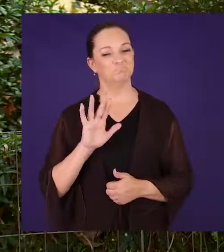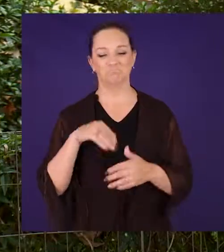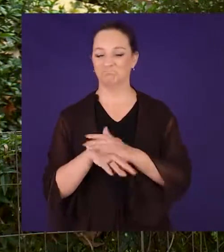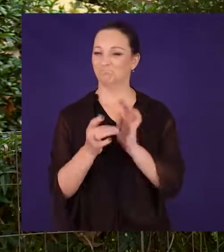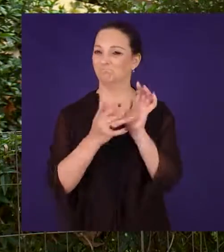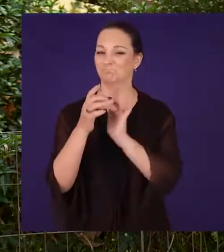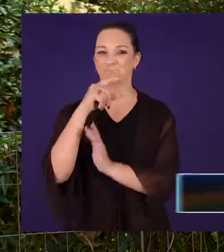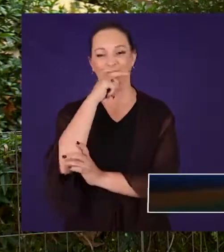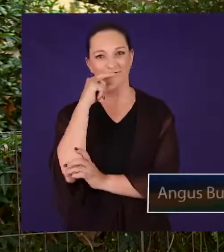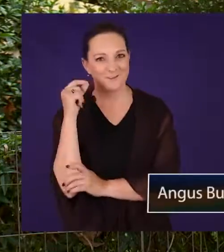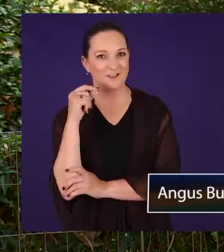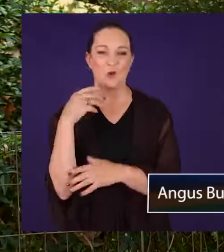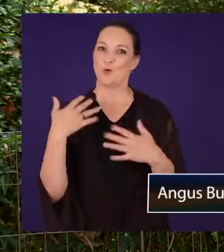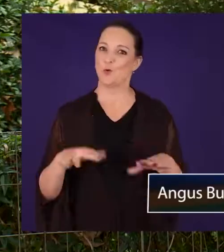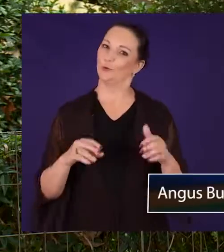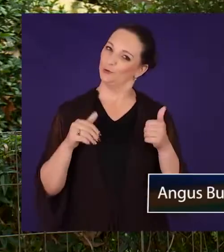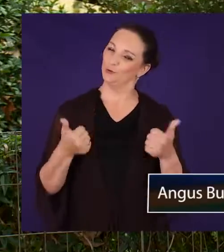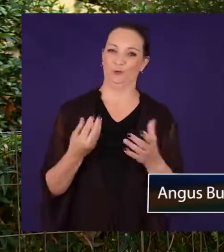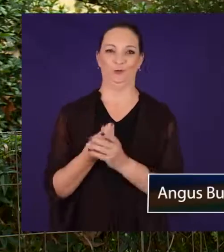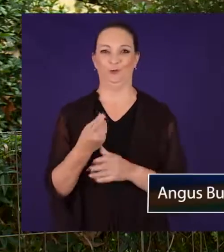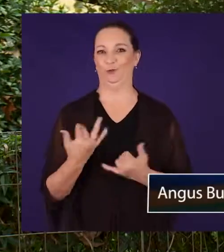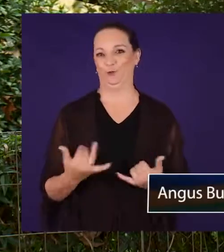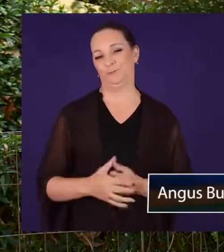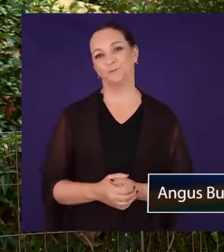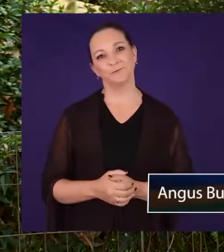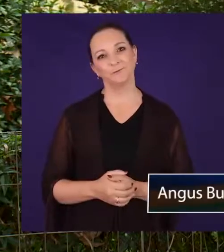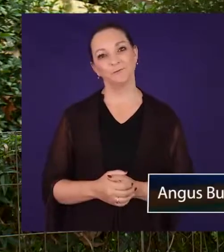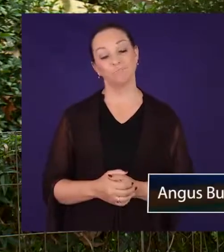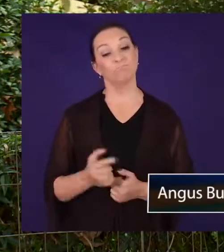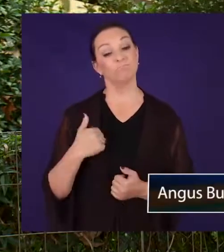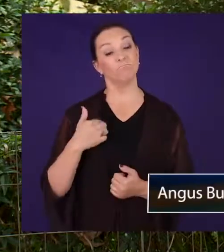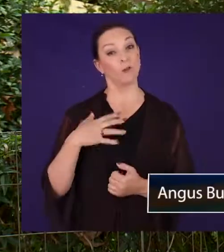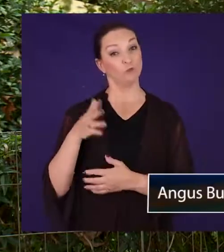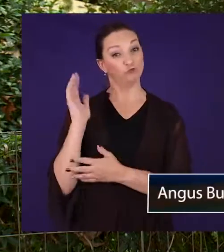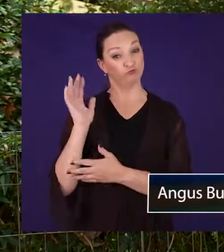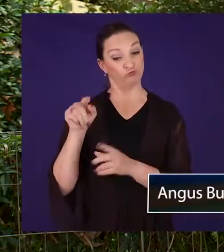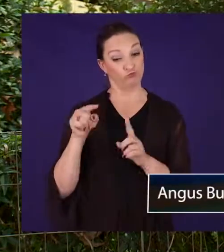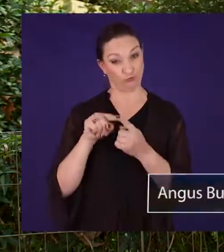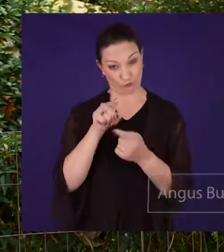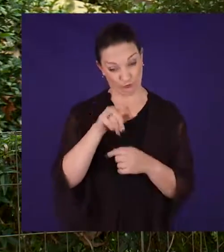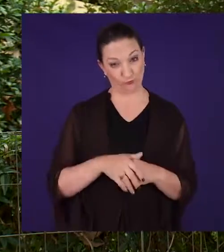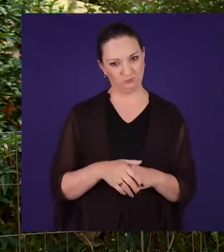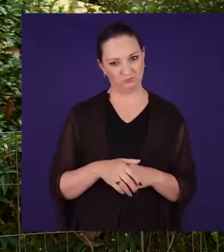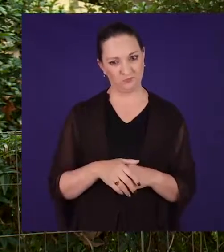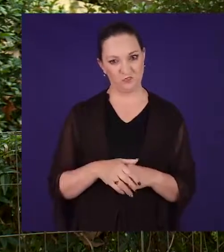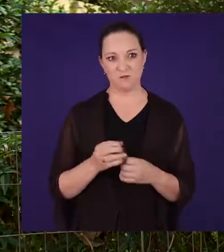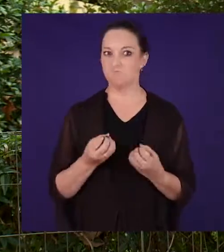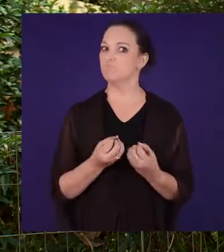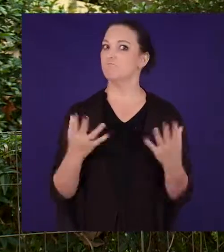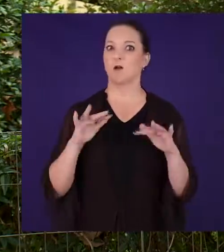I greet you in Jesus precious name folks it's so good to be with you again I want to speak to you about something that